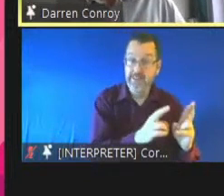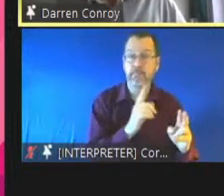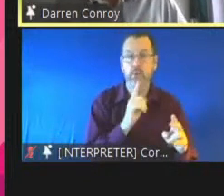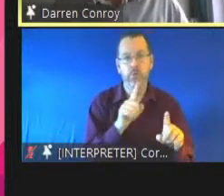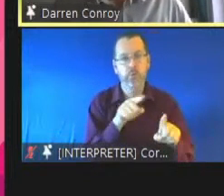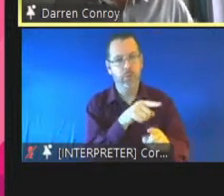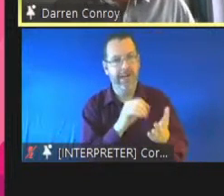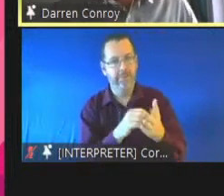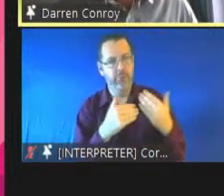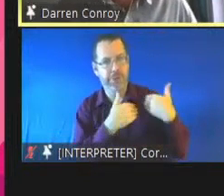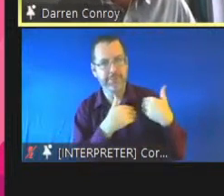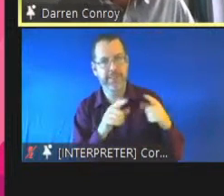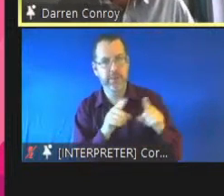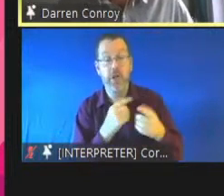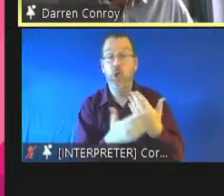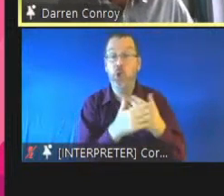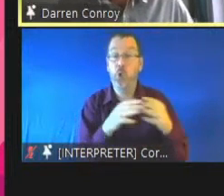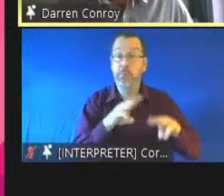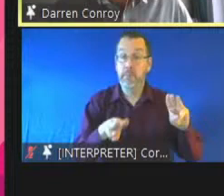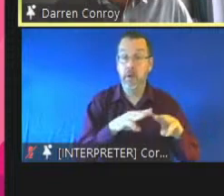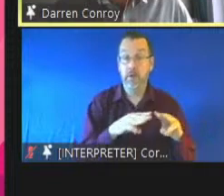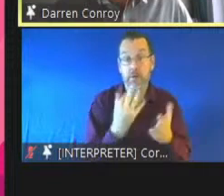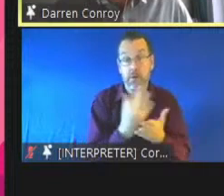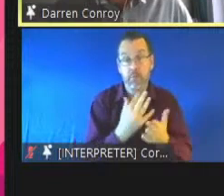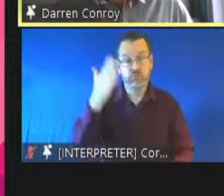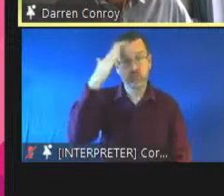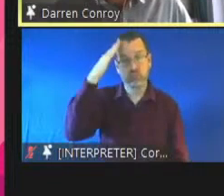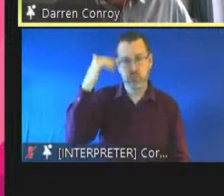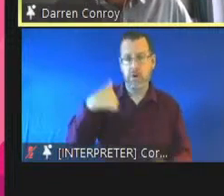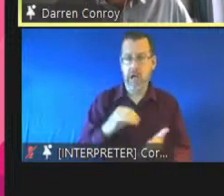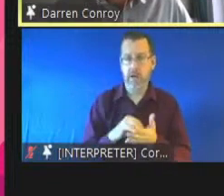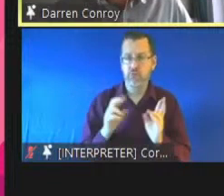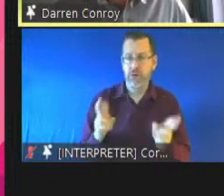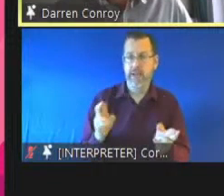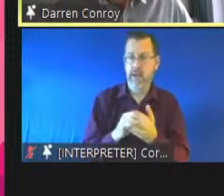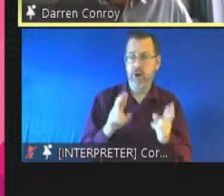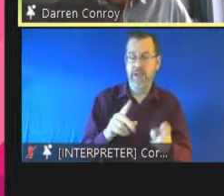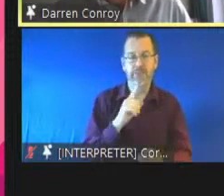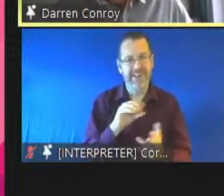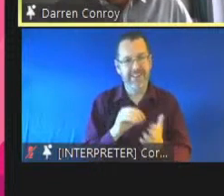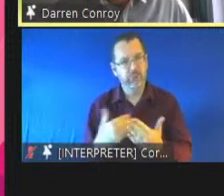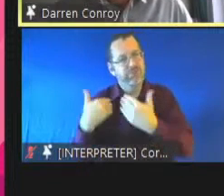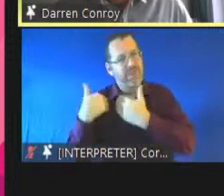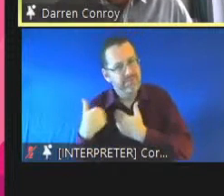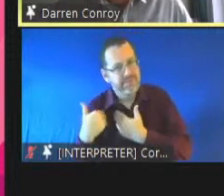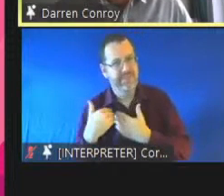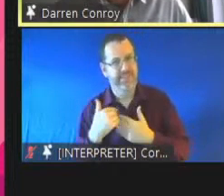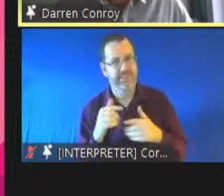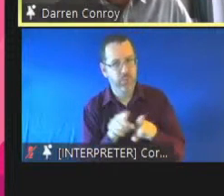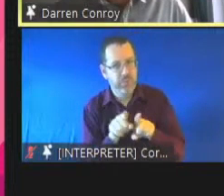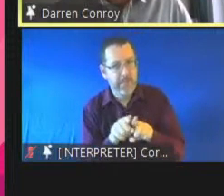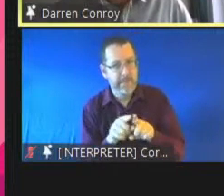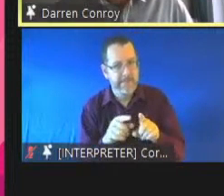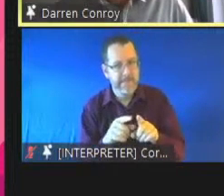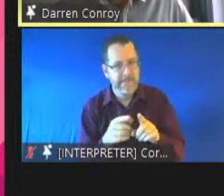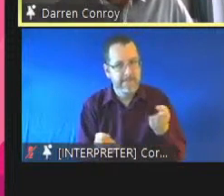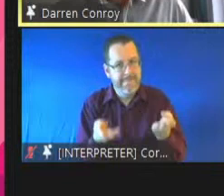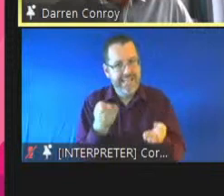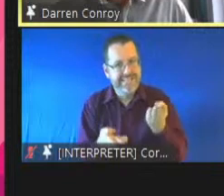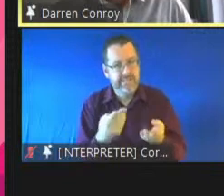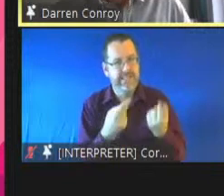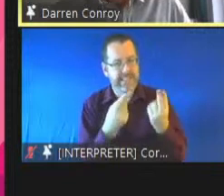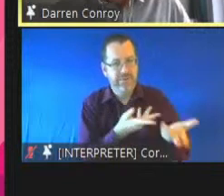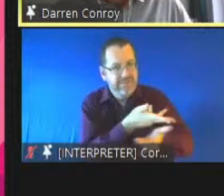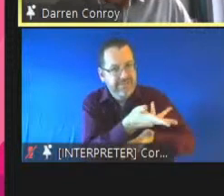they have rights but the responsibilities with those rights is a piece that needs to be uh explored with them and